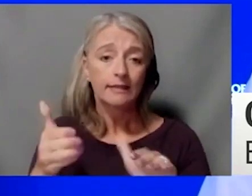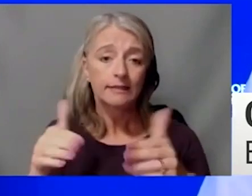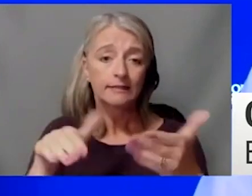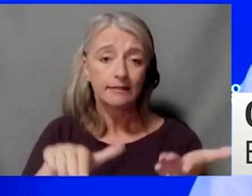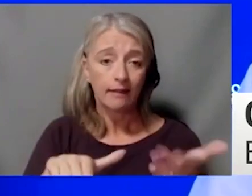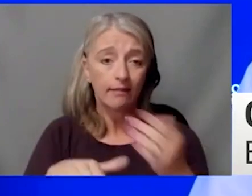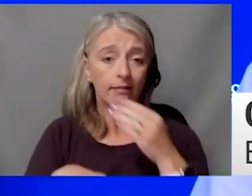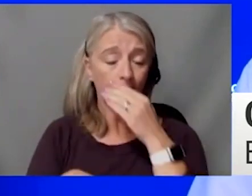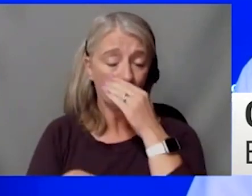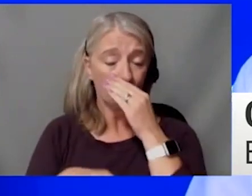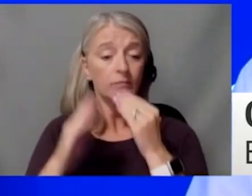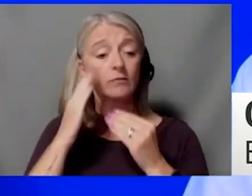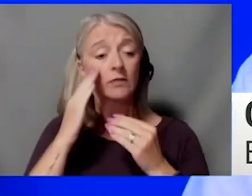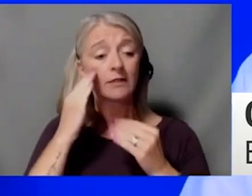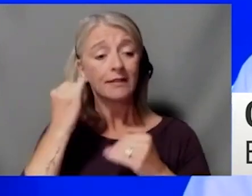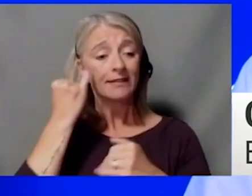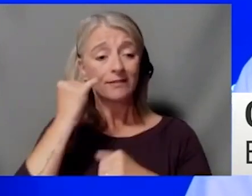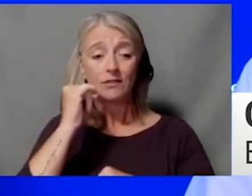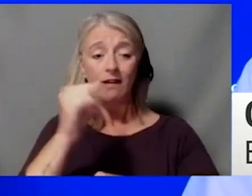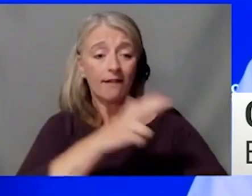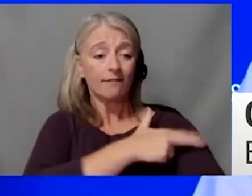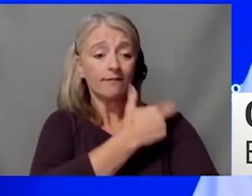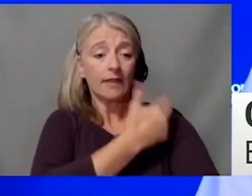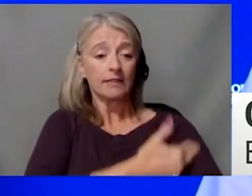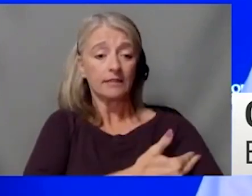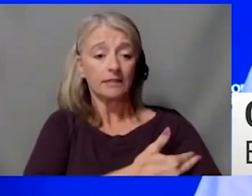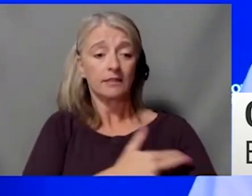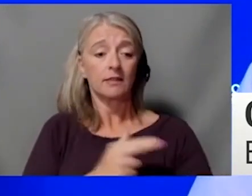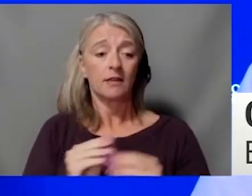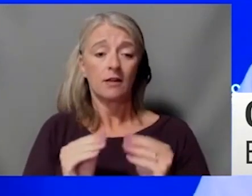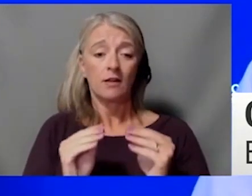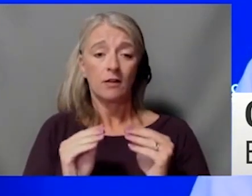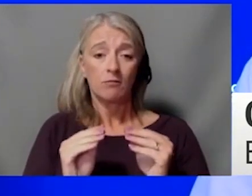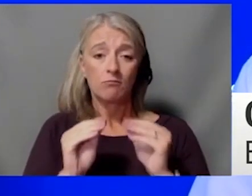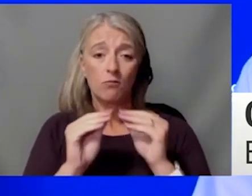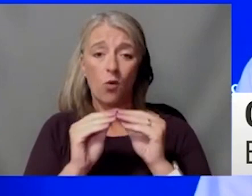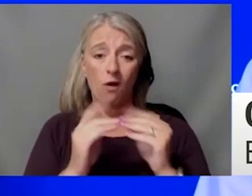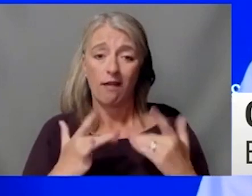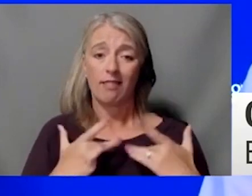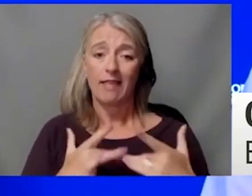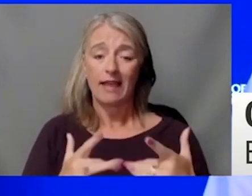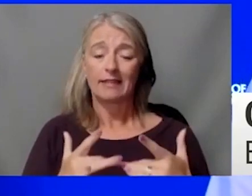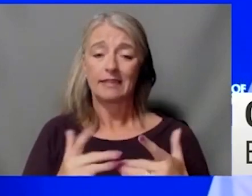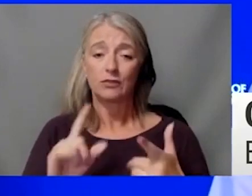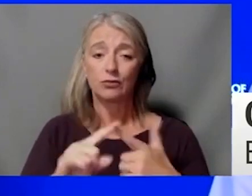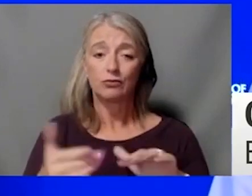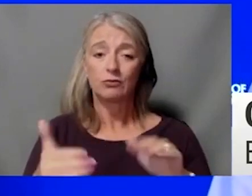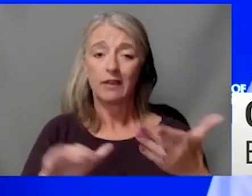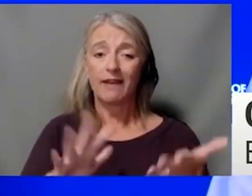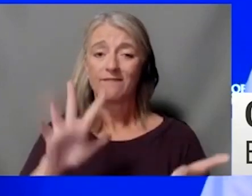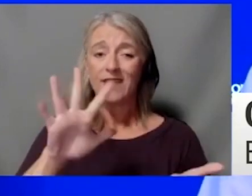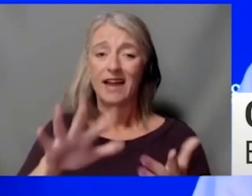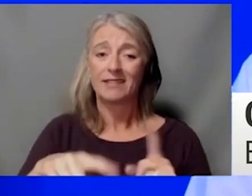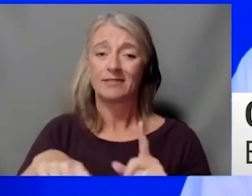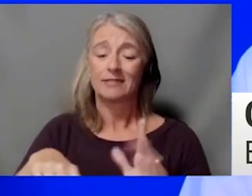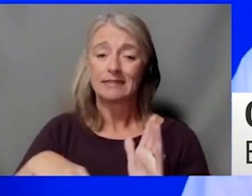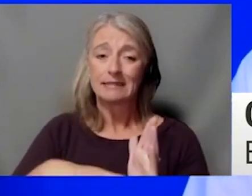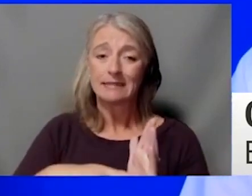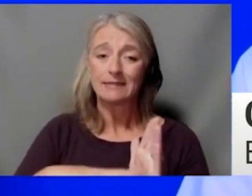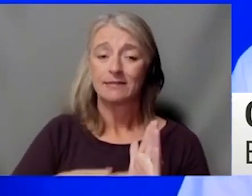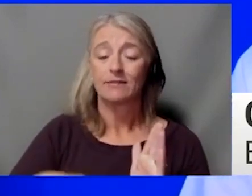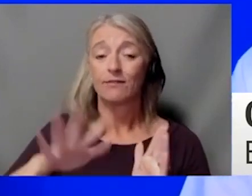unvaccinated, you are five times more likely to die than those people who are vaccinated. So we still continue to have very good immunity against that.